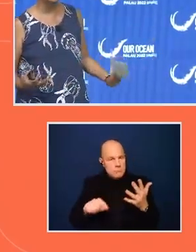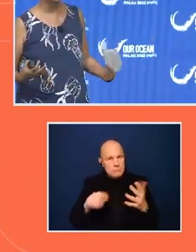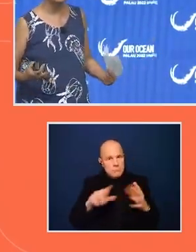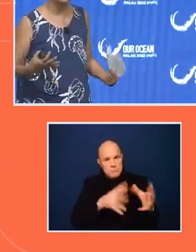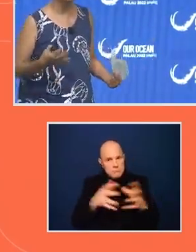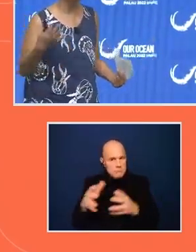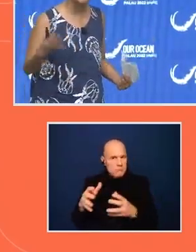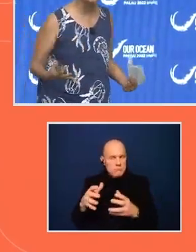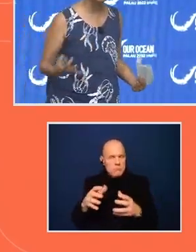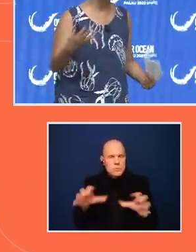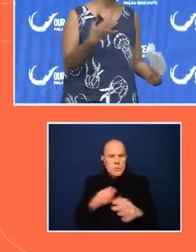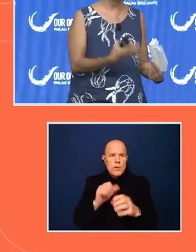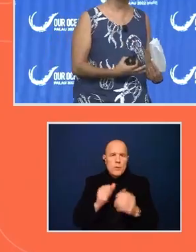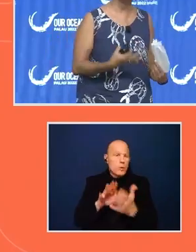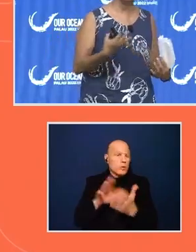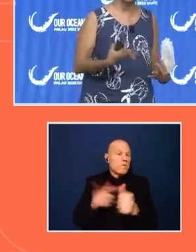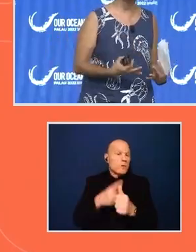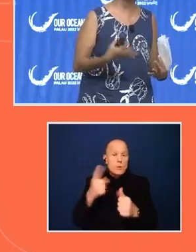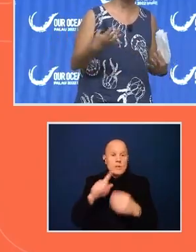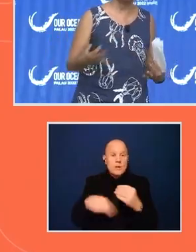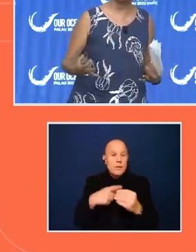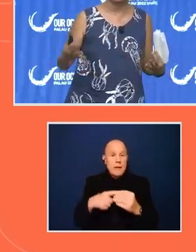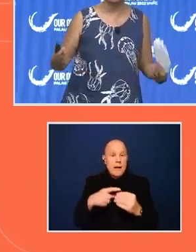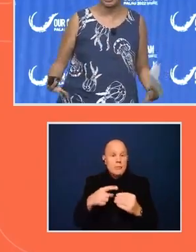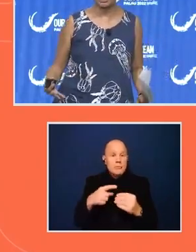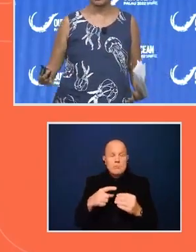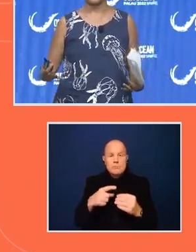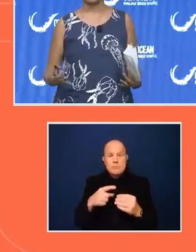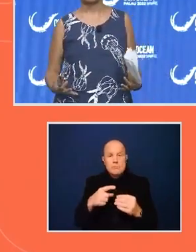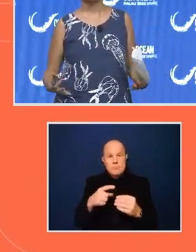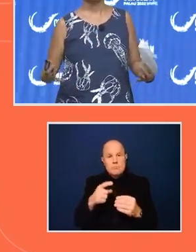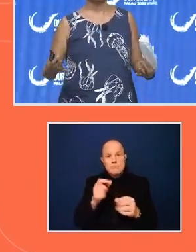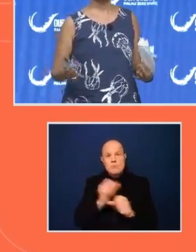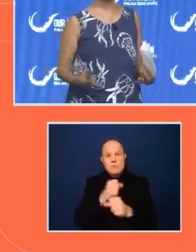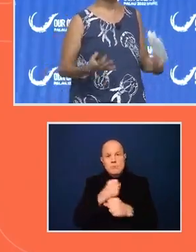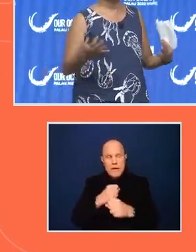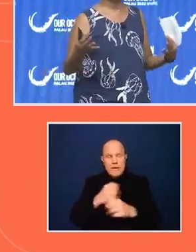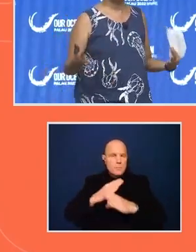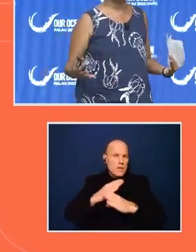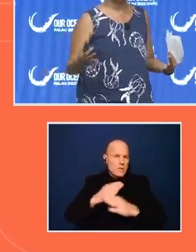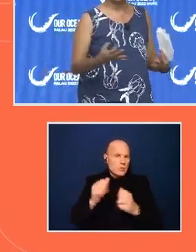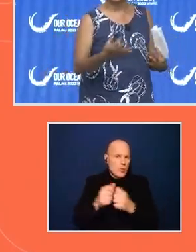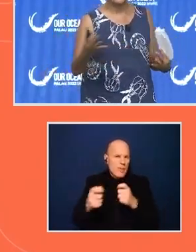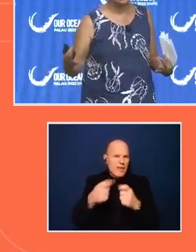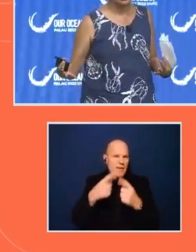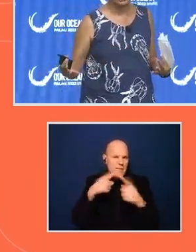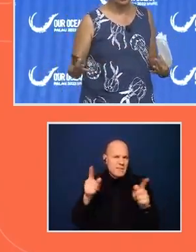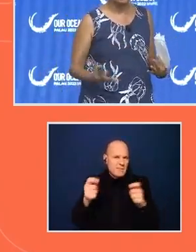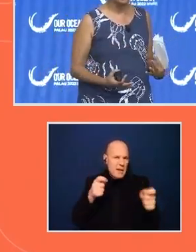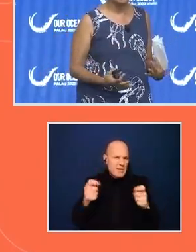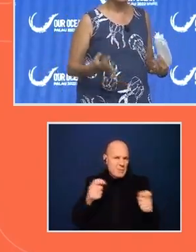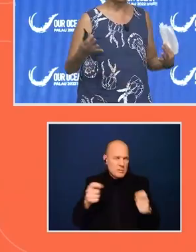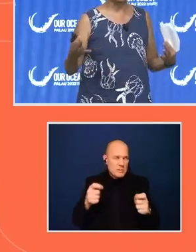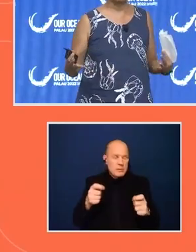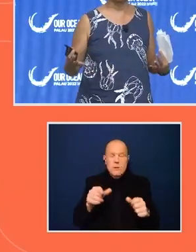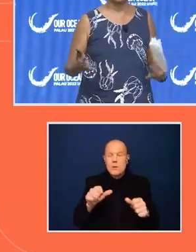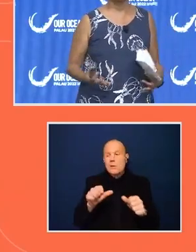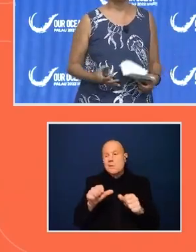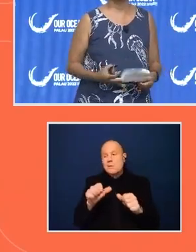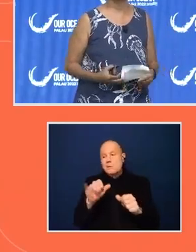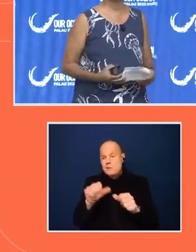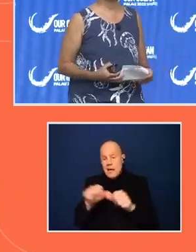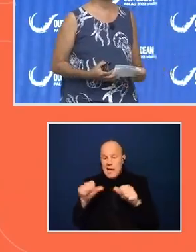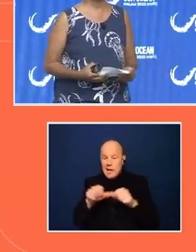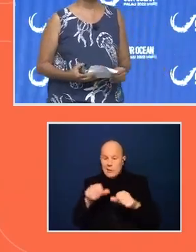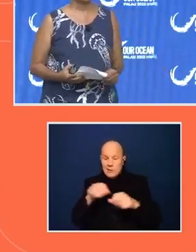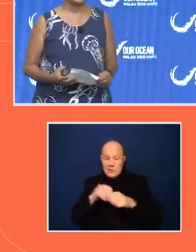first one is really about pairing protection with effective management. So in territorial waters, it's very